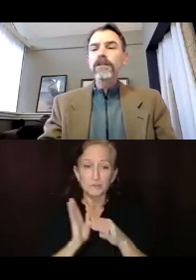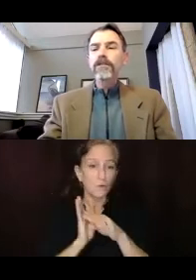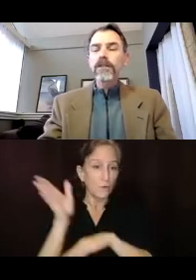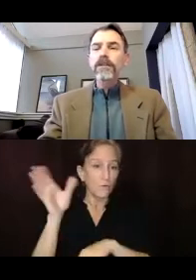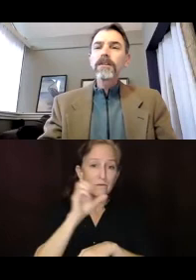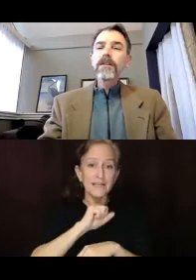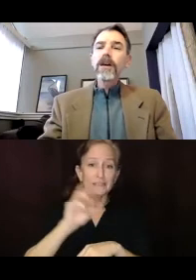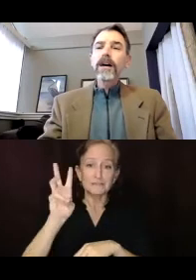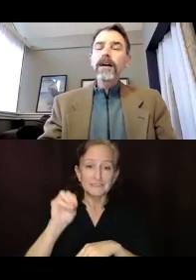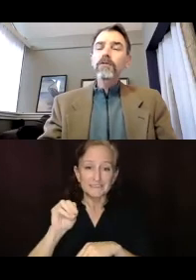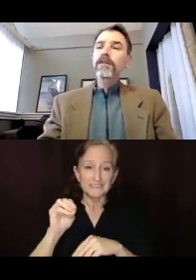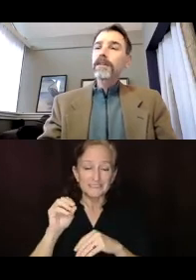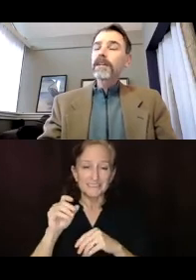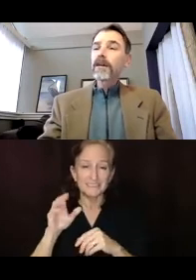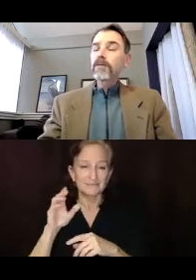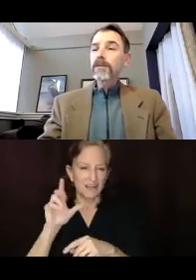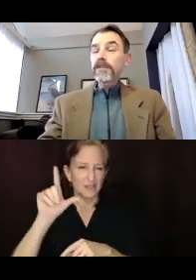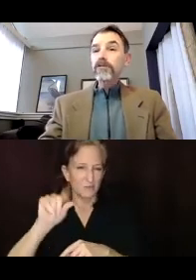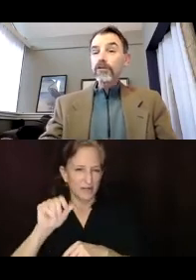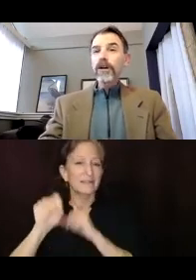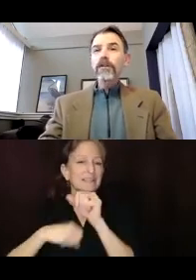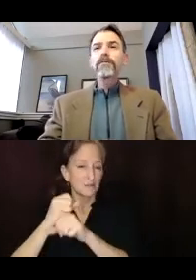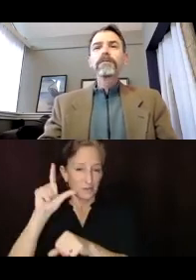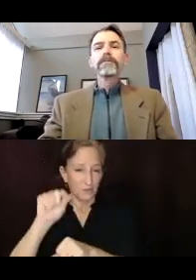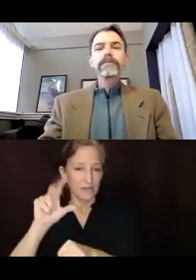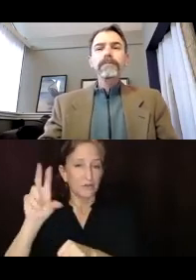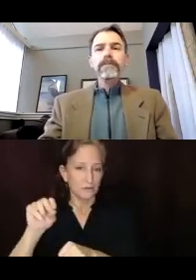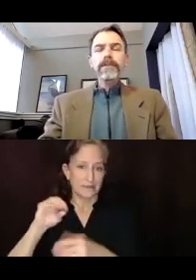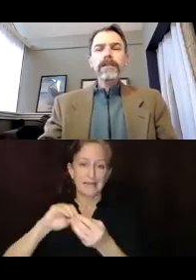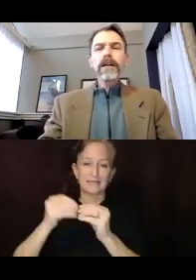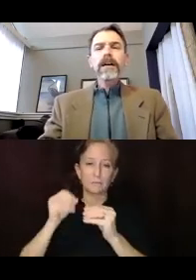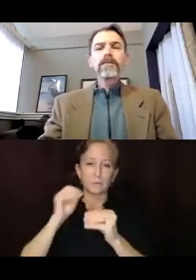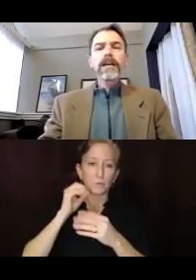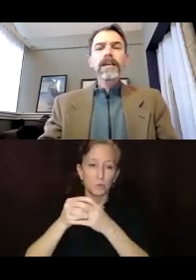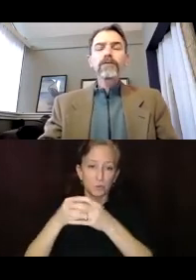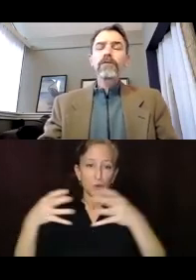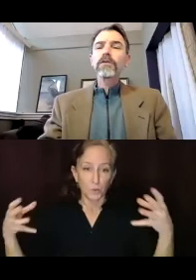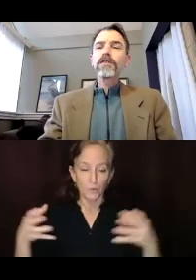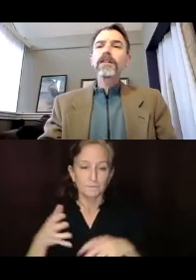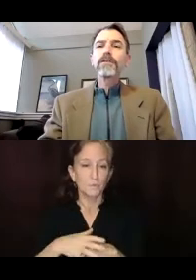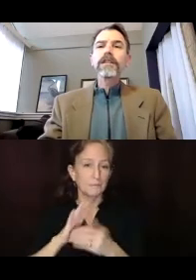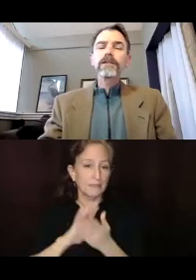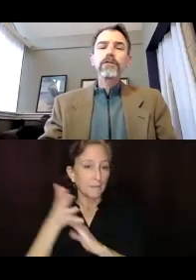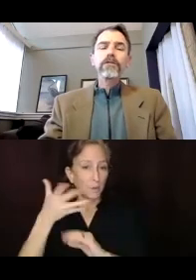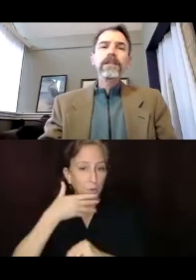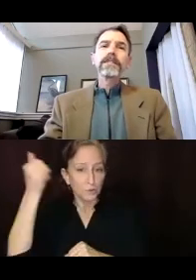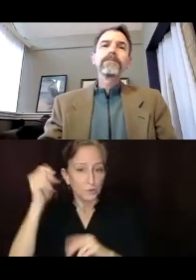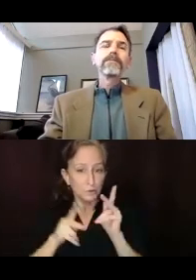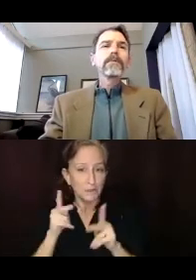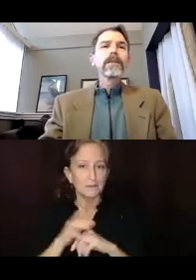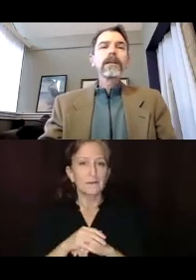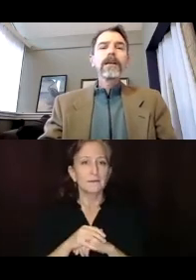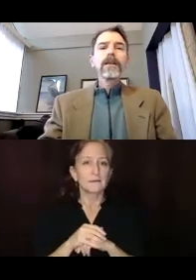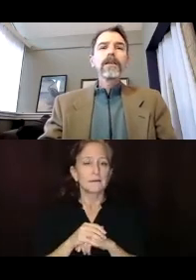2030. Uh, and we expect that number to continue to grow. Um, and of course we're still a very diverse city.